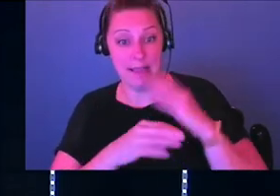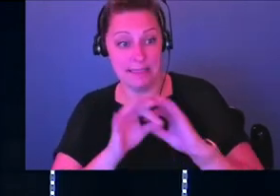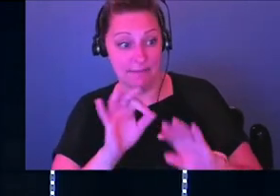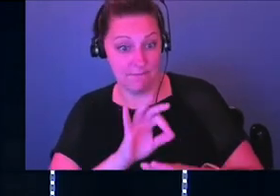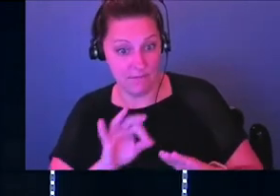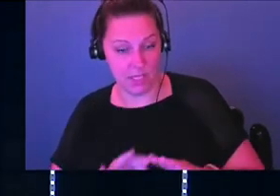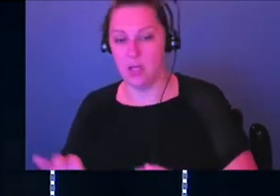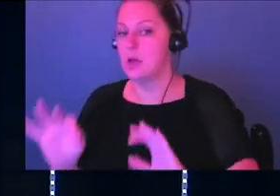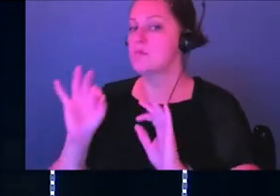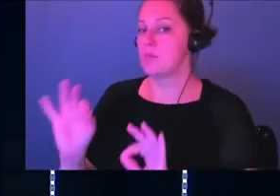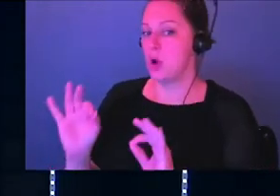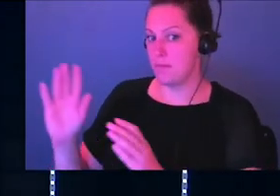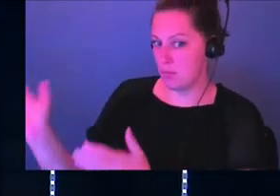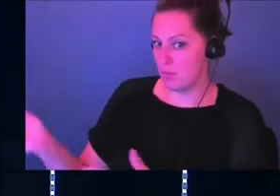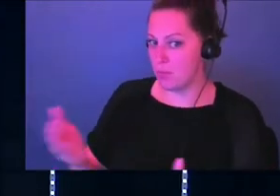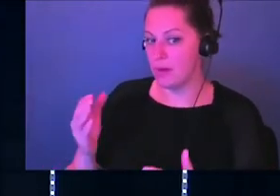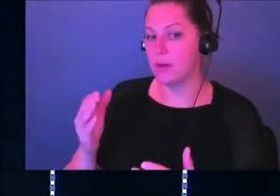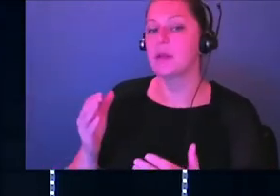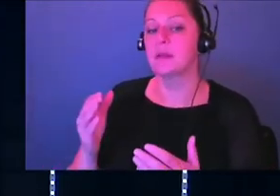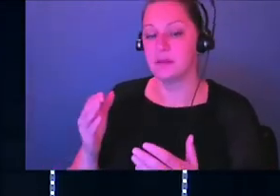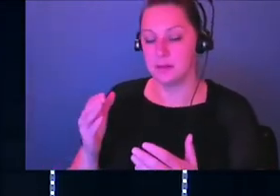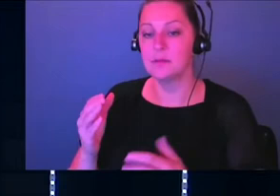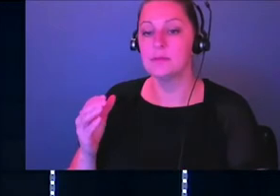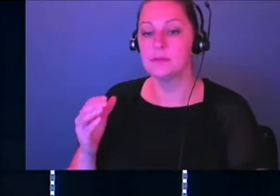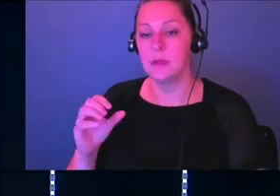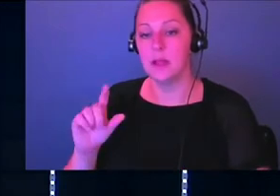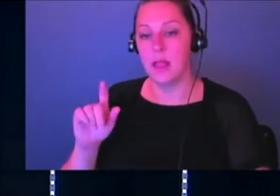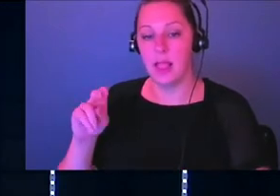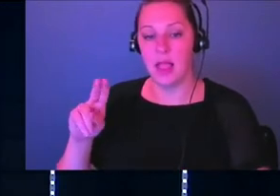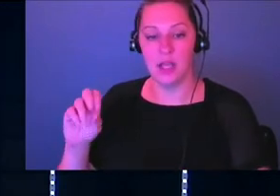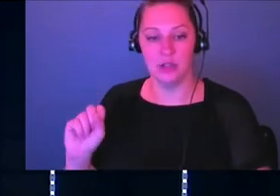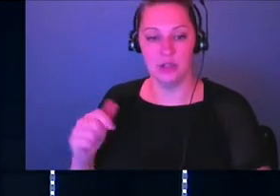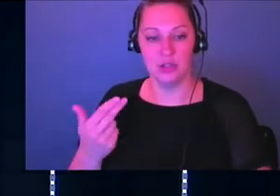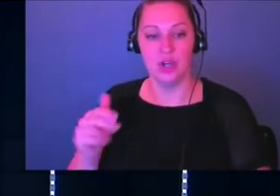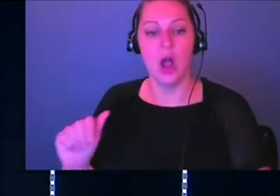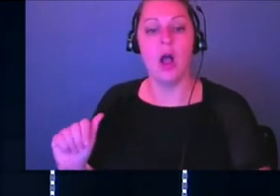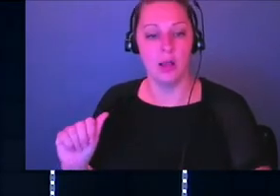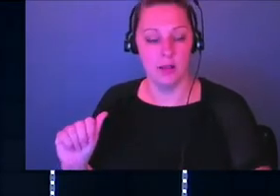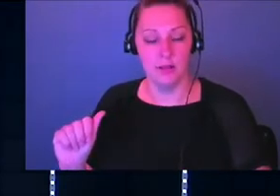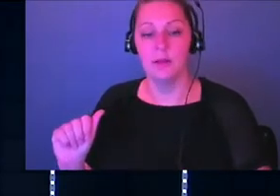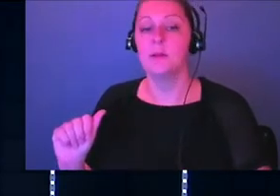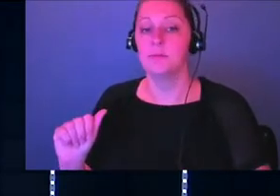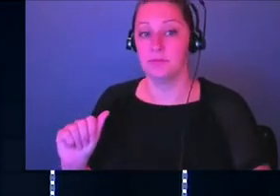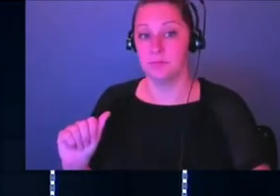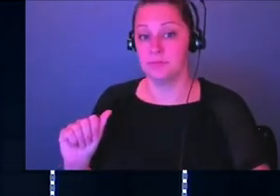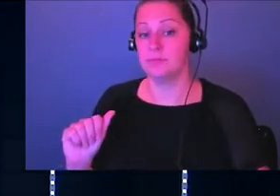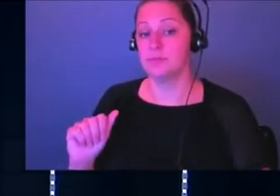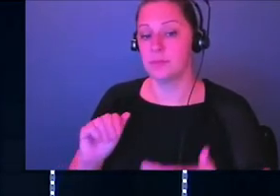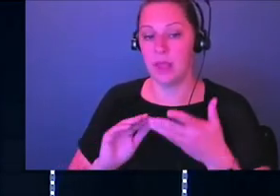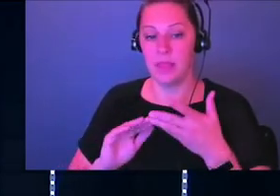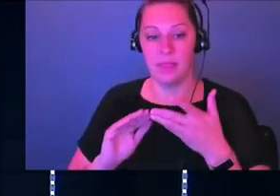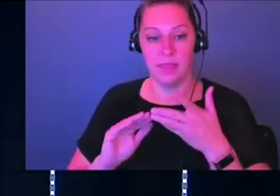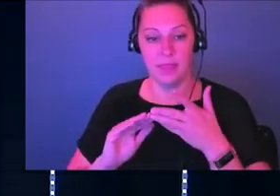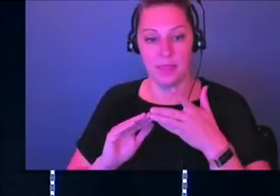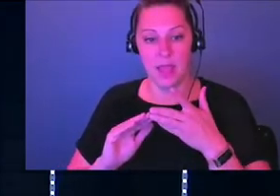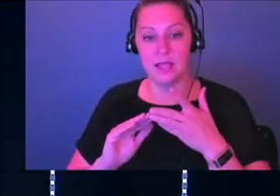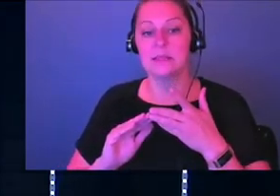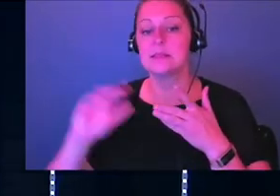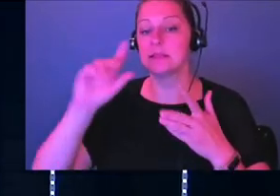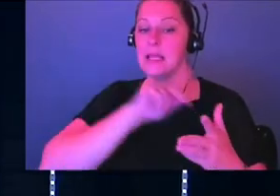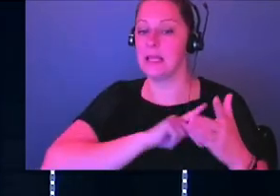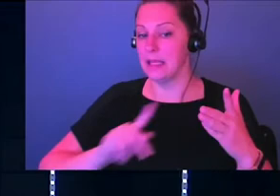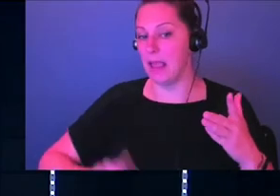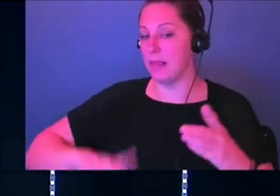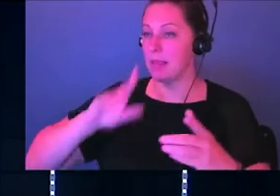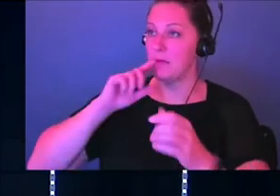great. Jehoshaphat's like, go get Elisha. So a couple of things to see here is Jehoshaphat amongst the three kings is actually one that has favor with the Lord.